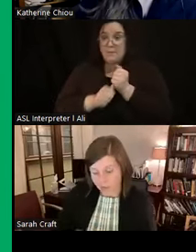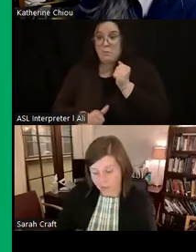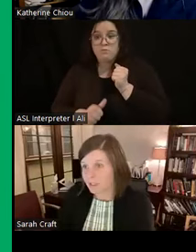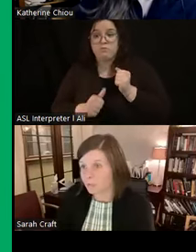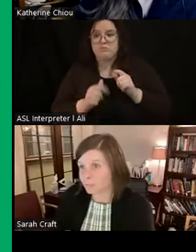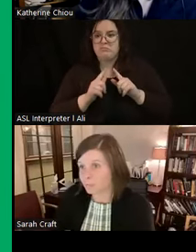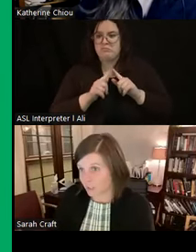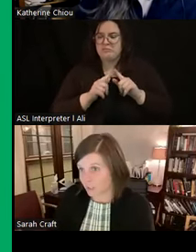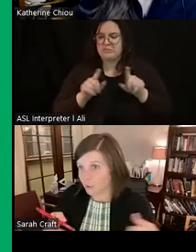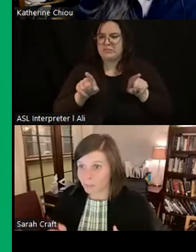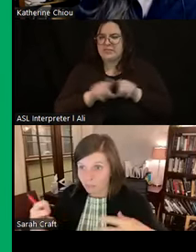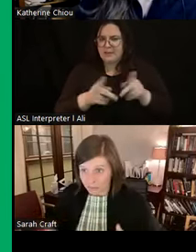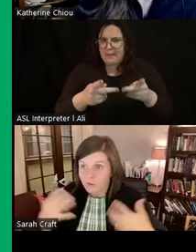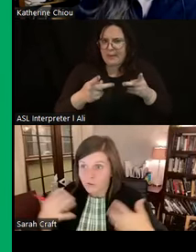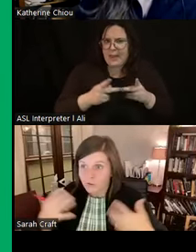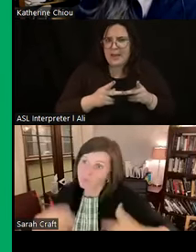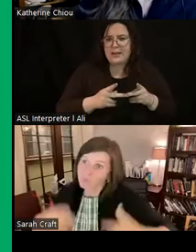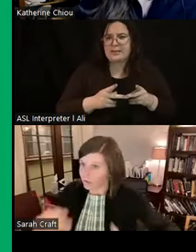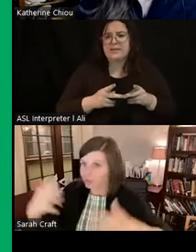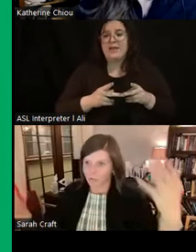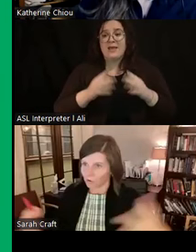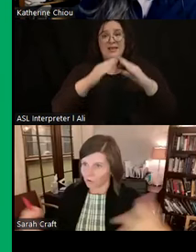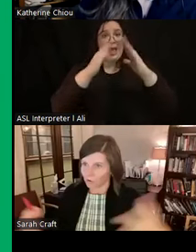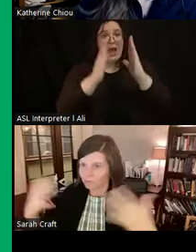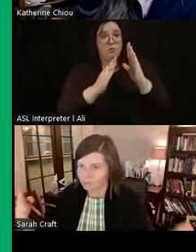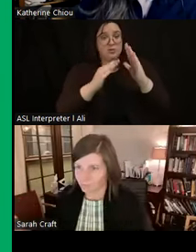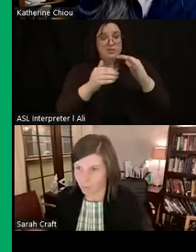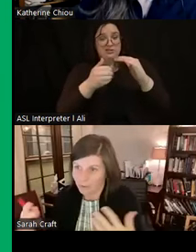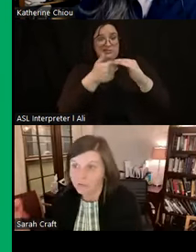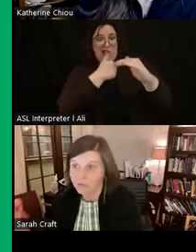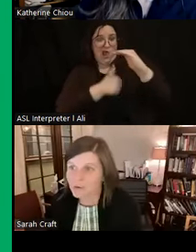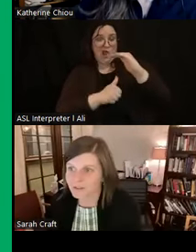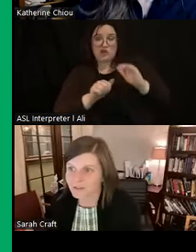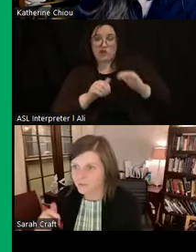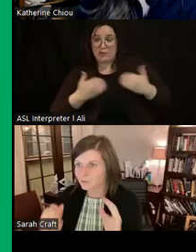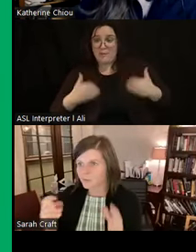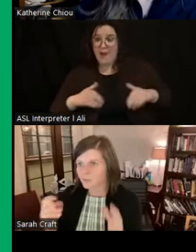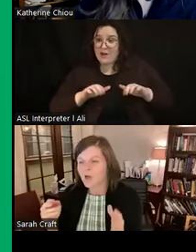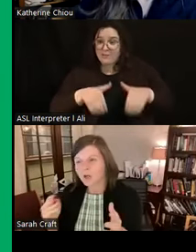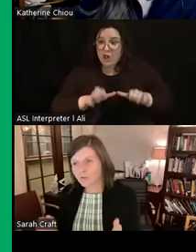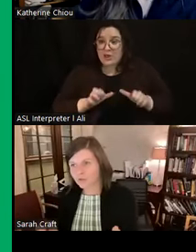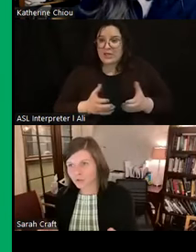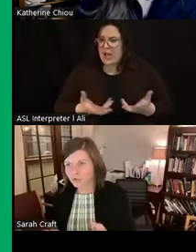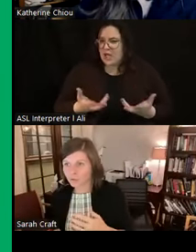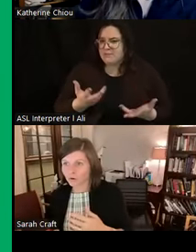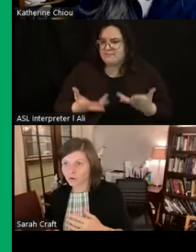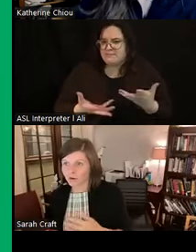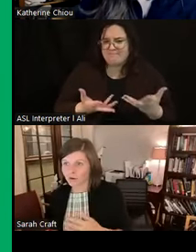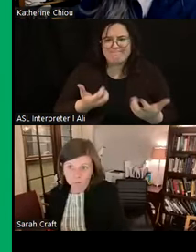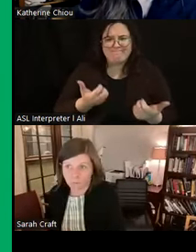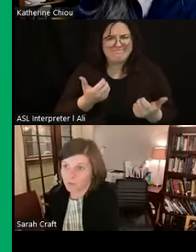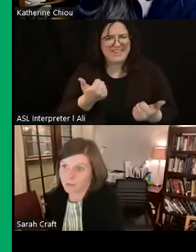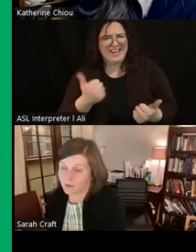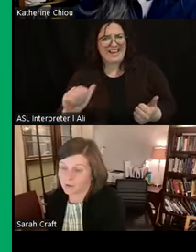burying people beneath their homes where, you know, they're preparing food and these kinds of things, were there concerns or